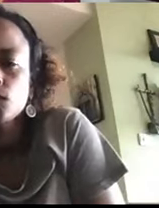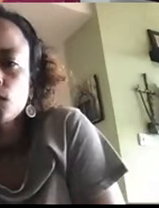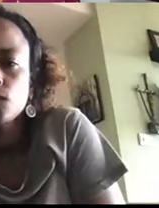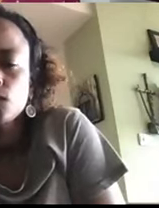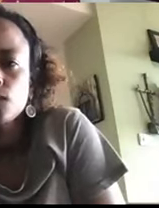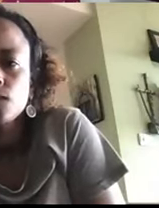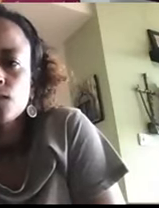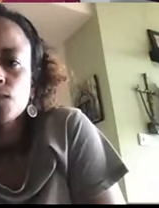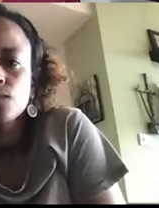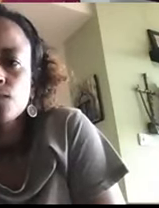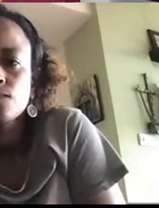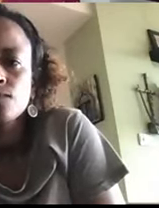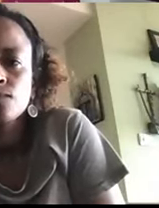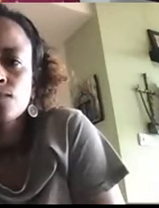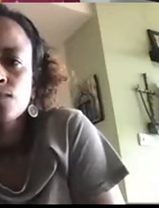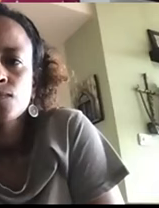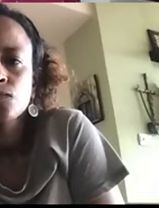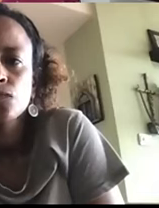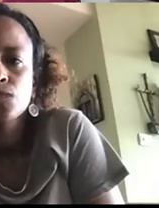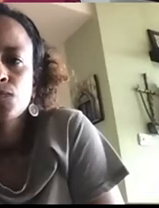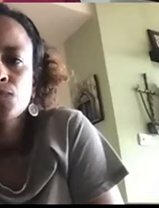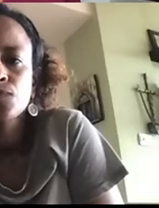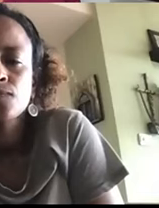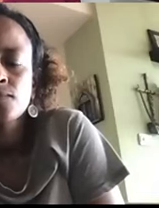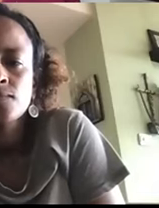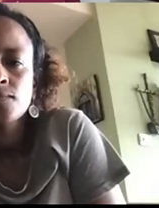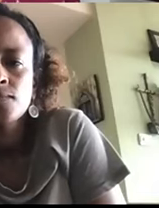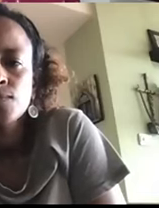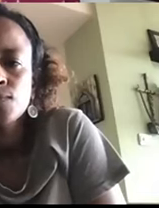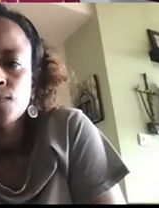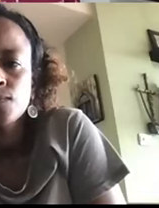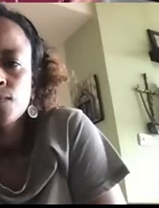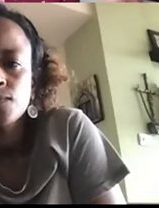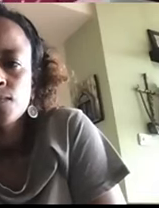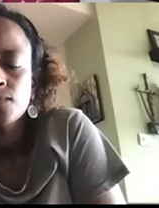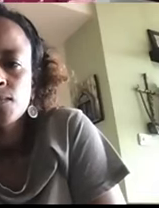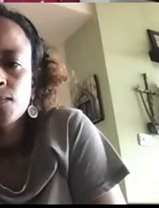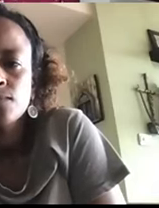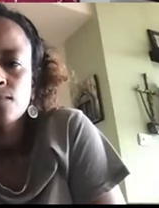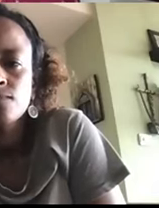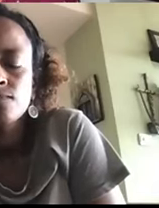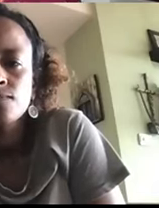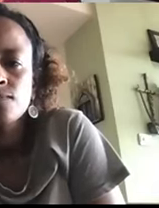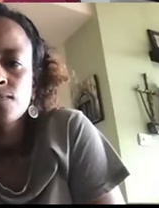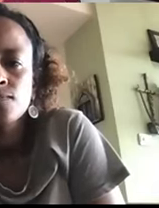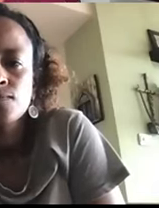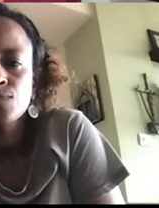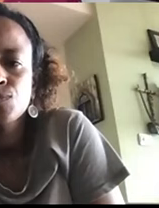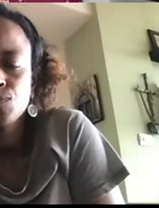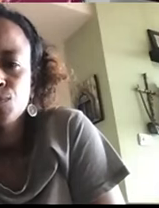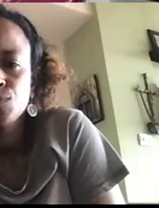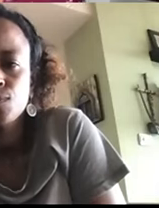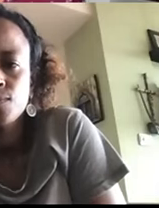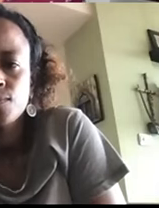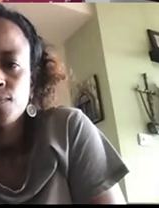girls without acknowledging and appreciating what we've got in hand and bringing everyone on board. And this has